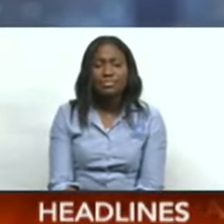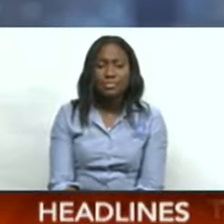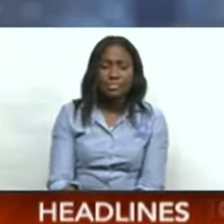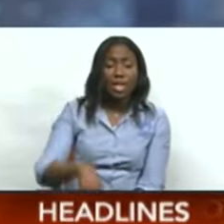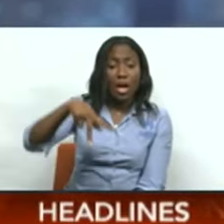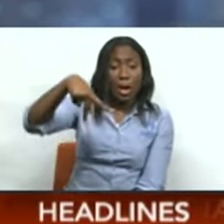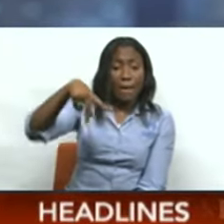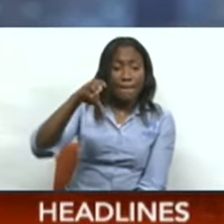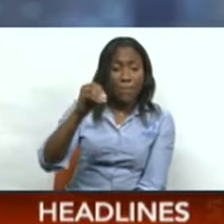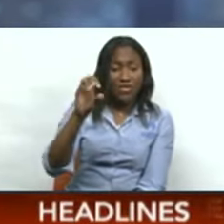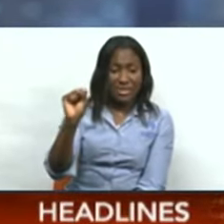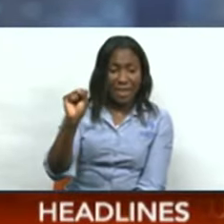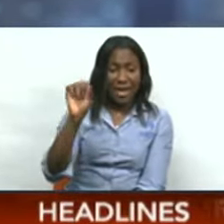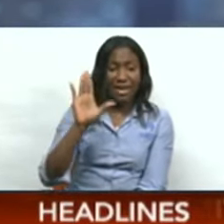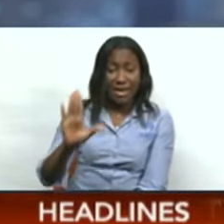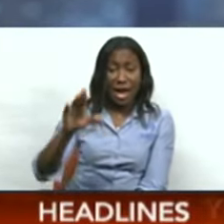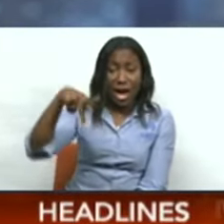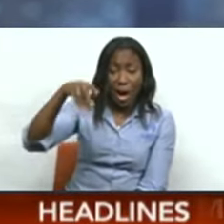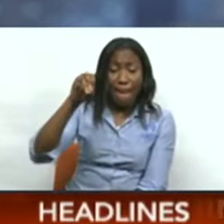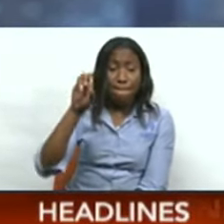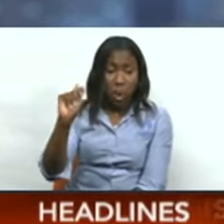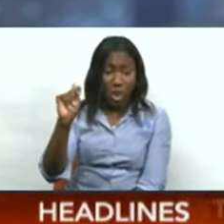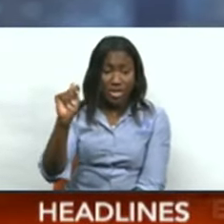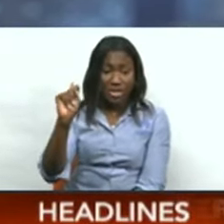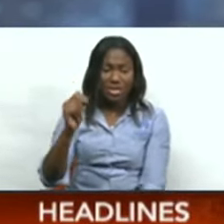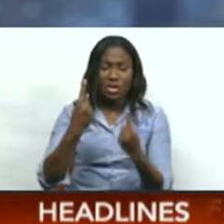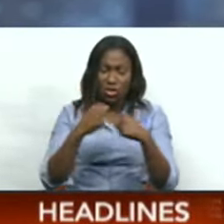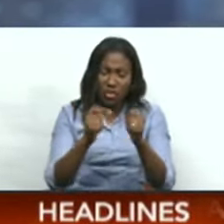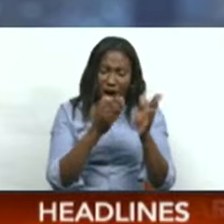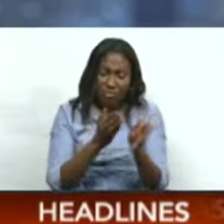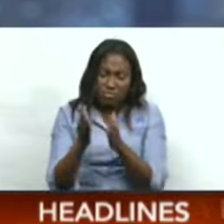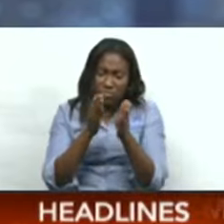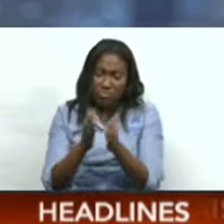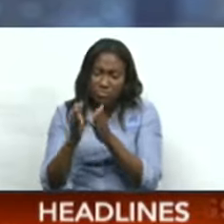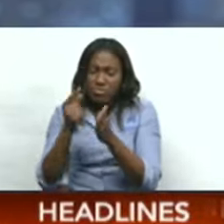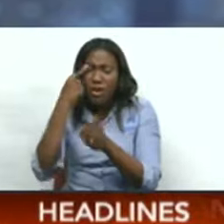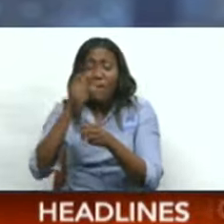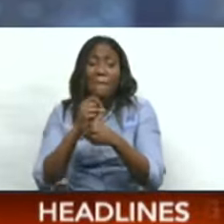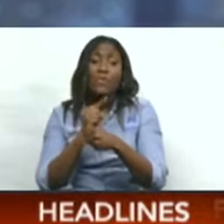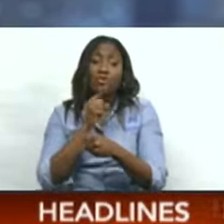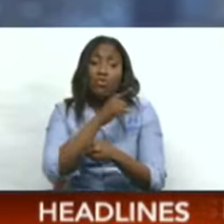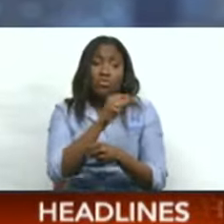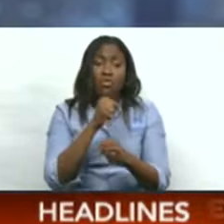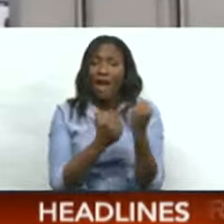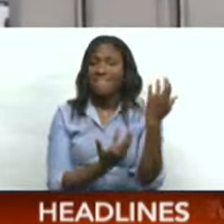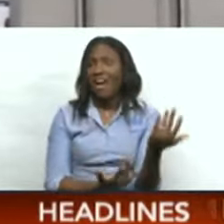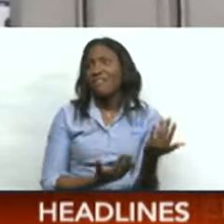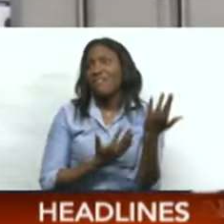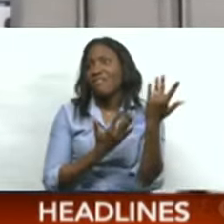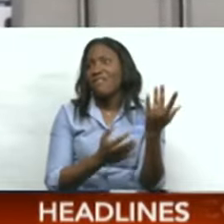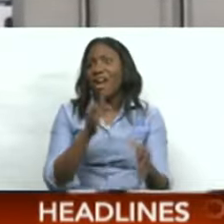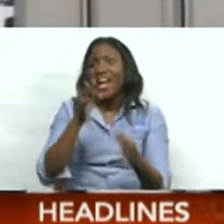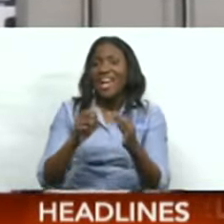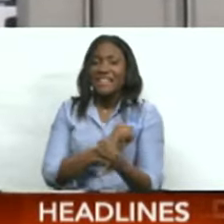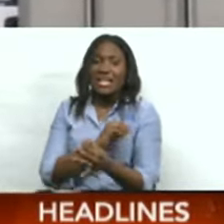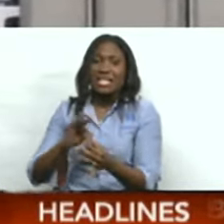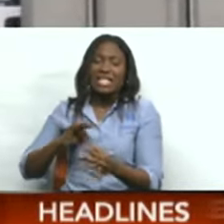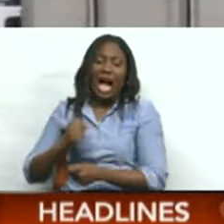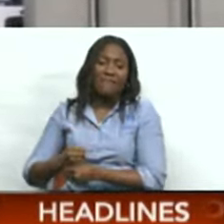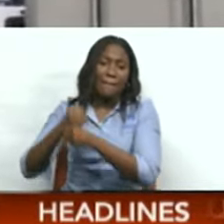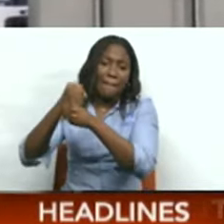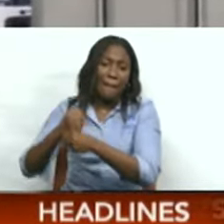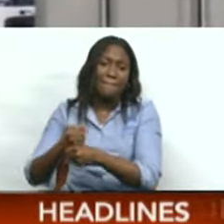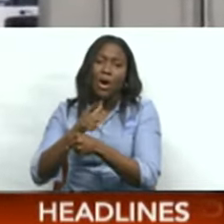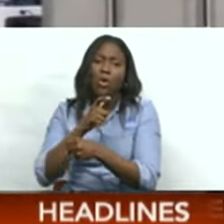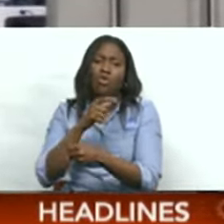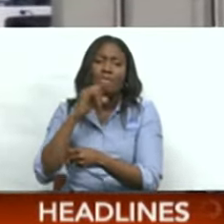Port of Spain is working on a contingency plan to ensure customers are not affected by a staff shortage. This is according to